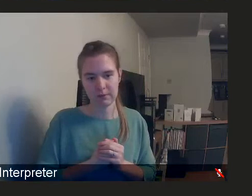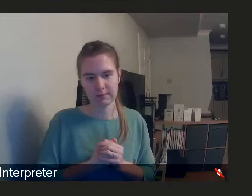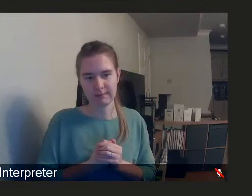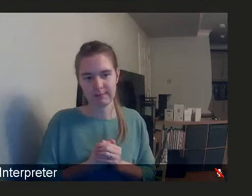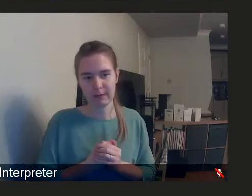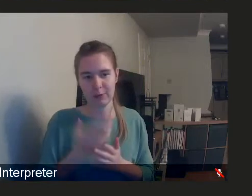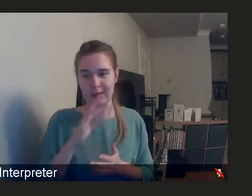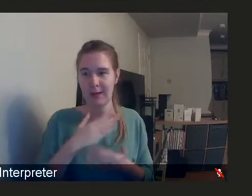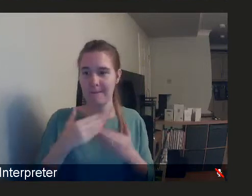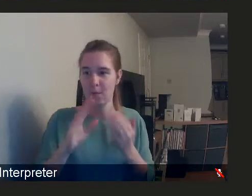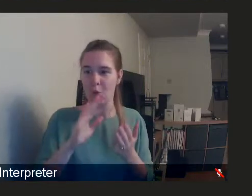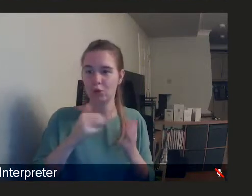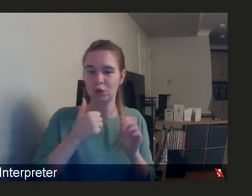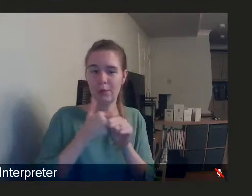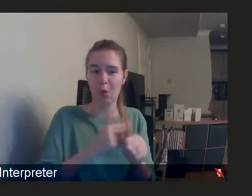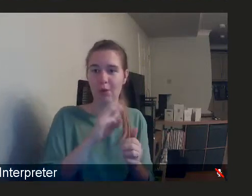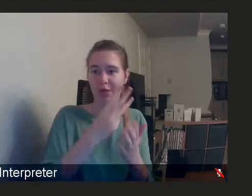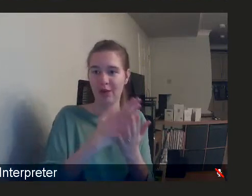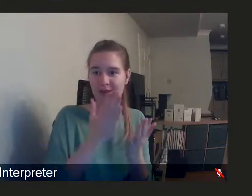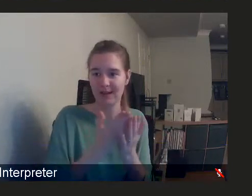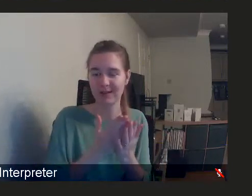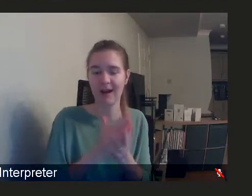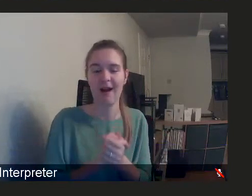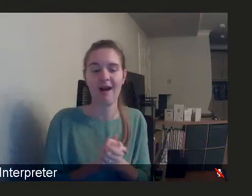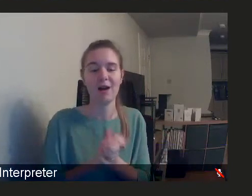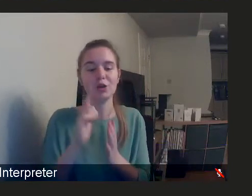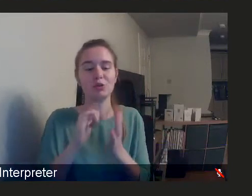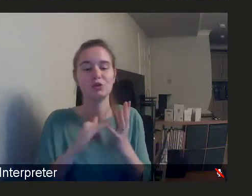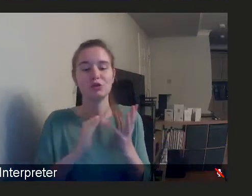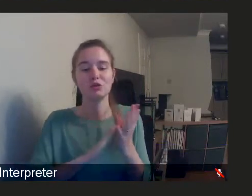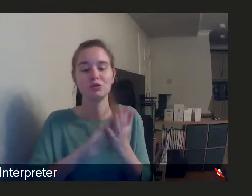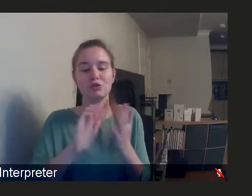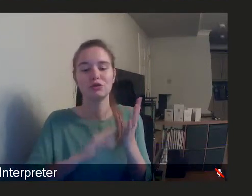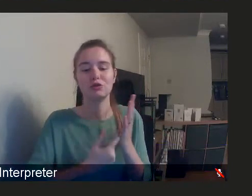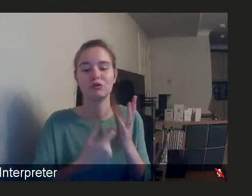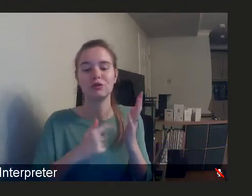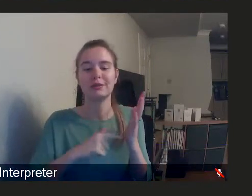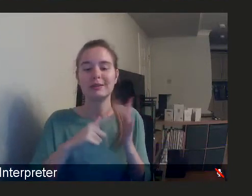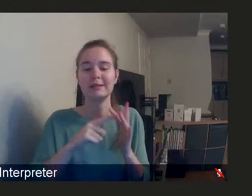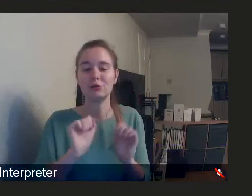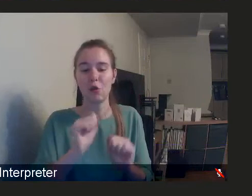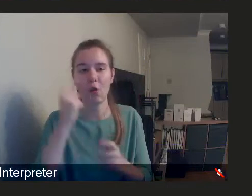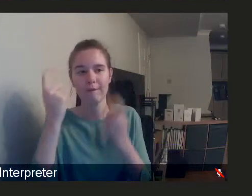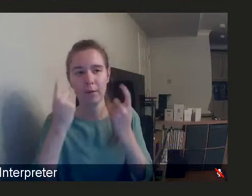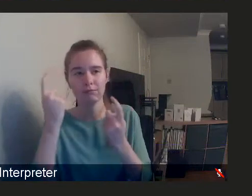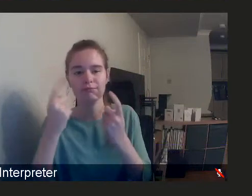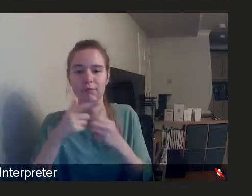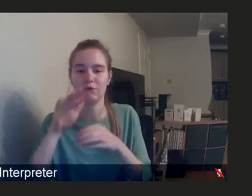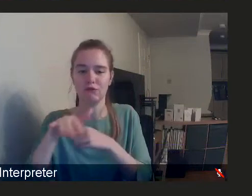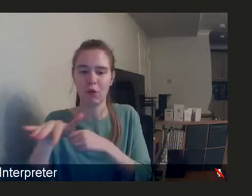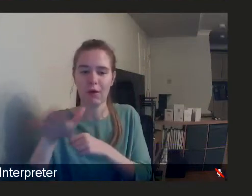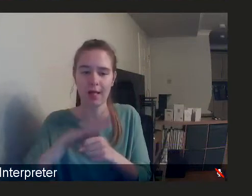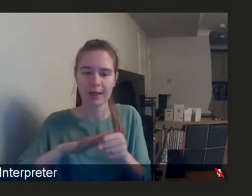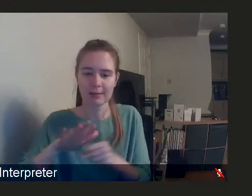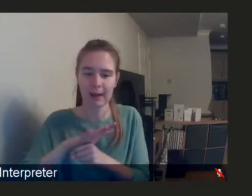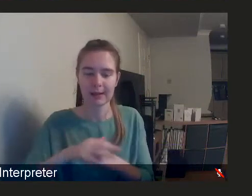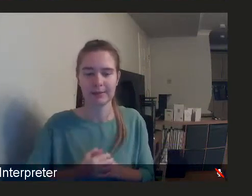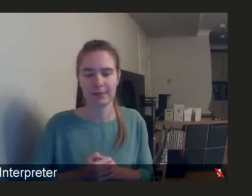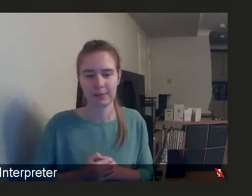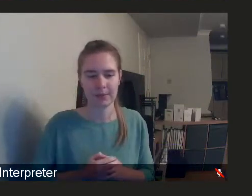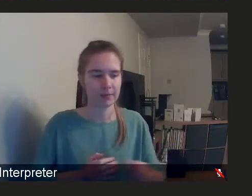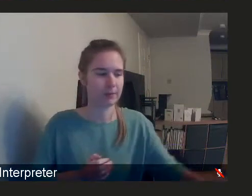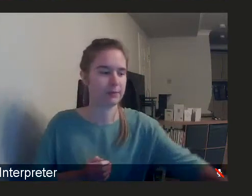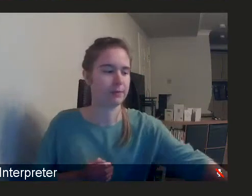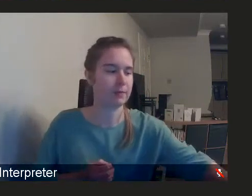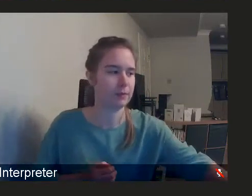it's long coming back to that, don't we? Shruti, your, your, your thoughts on the rural aspect of things? Yes, I agree with a lot of what